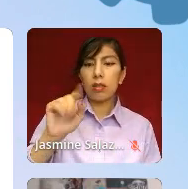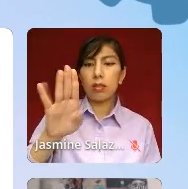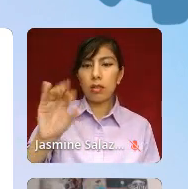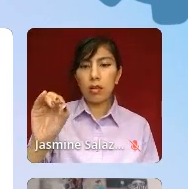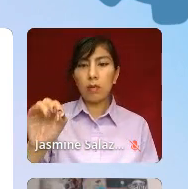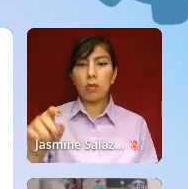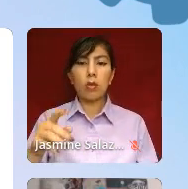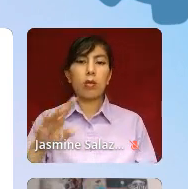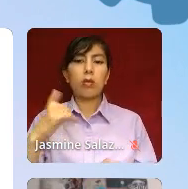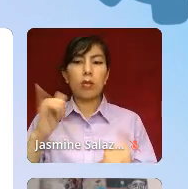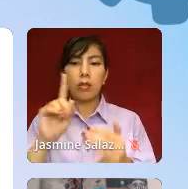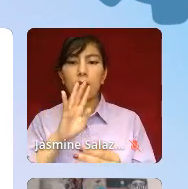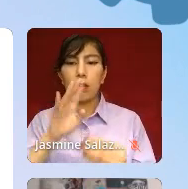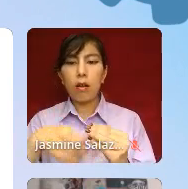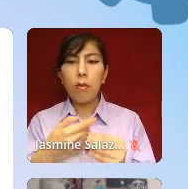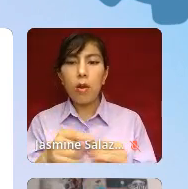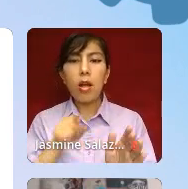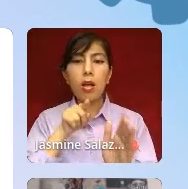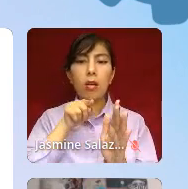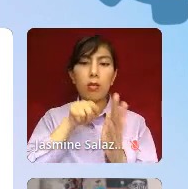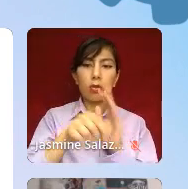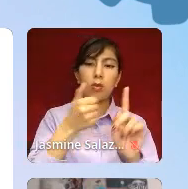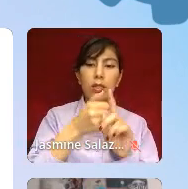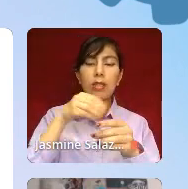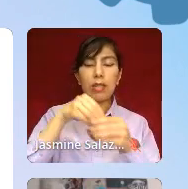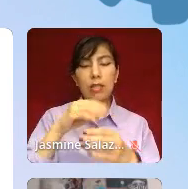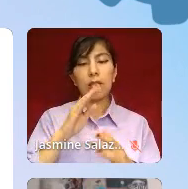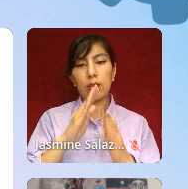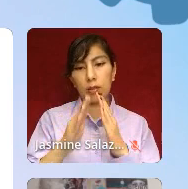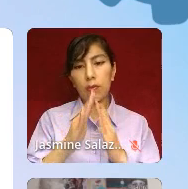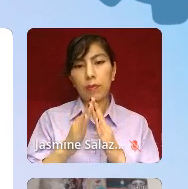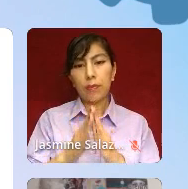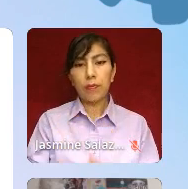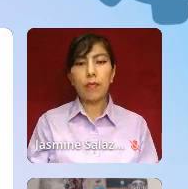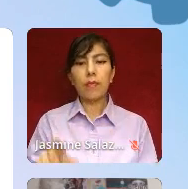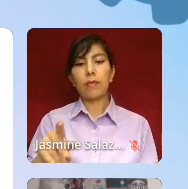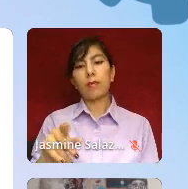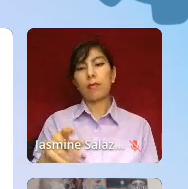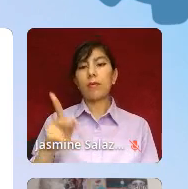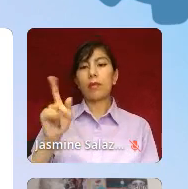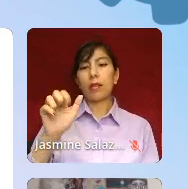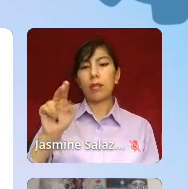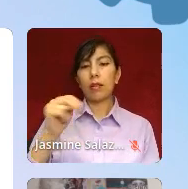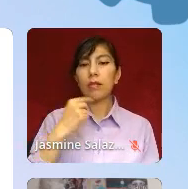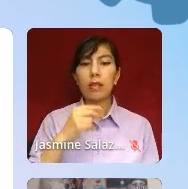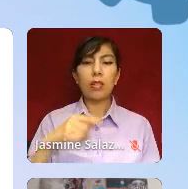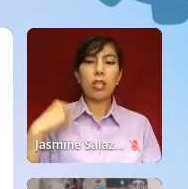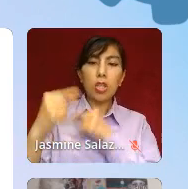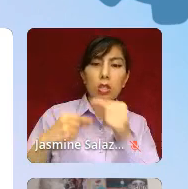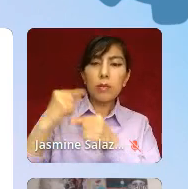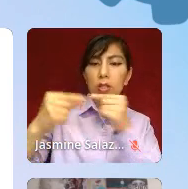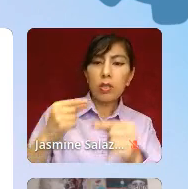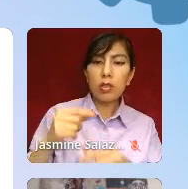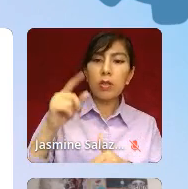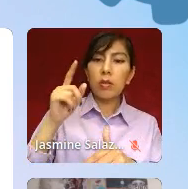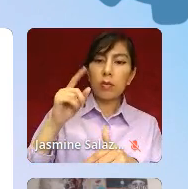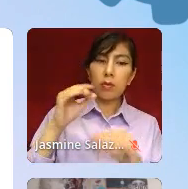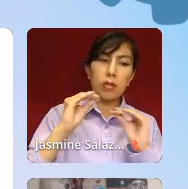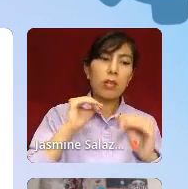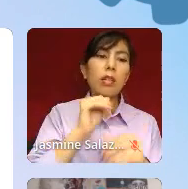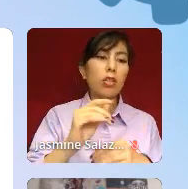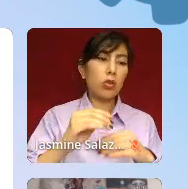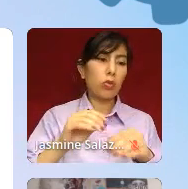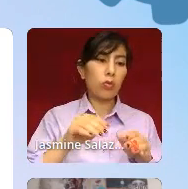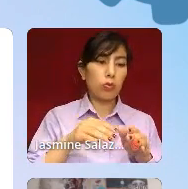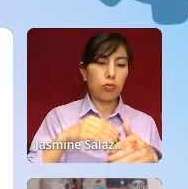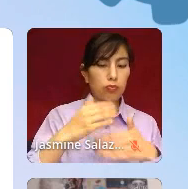in our communities. And then Kevin says, generation by generation, we've not been taught to process our feelings. We have not been